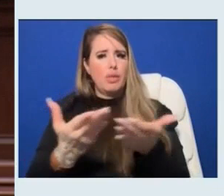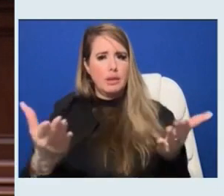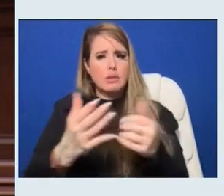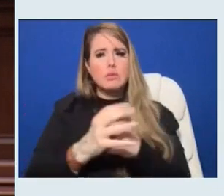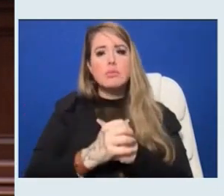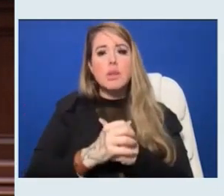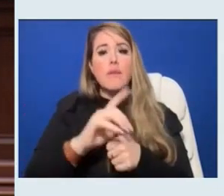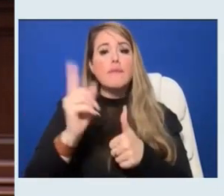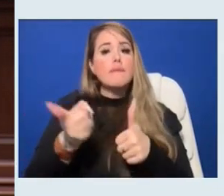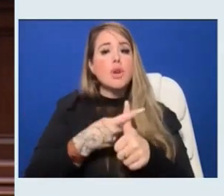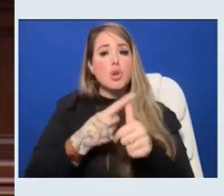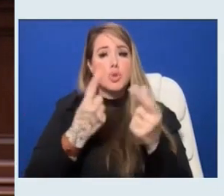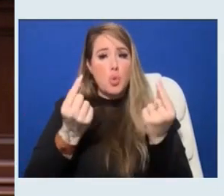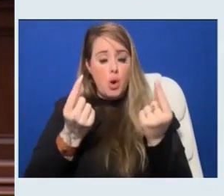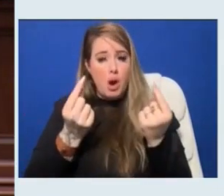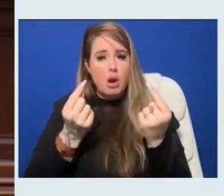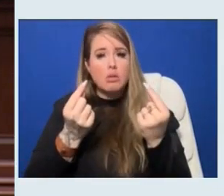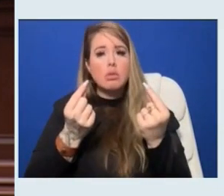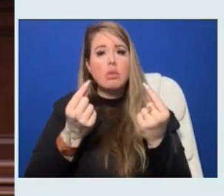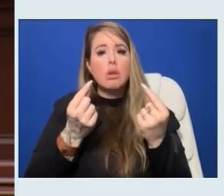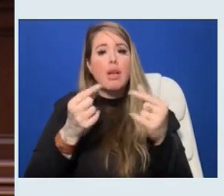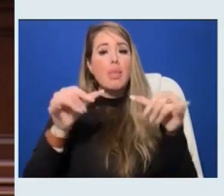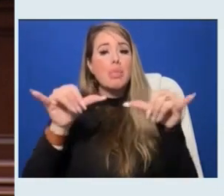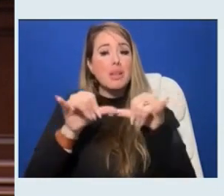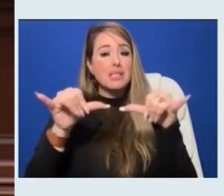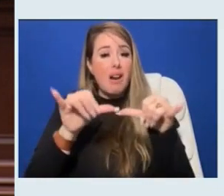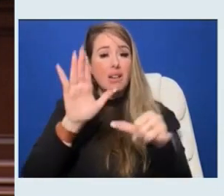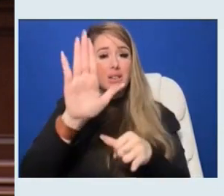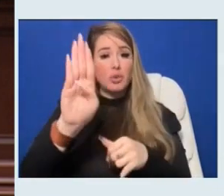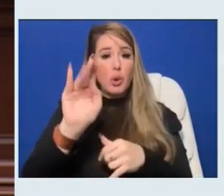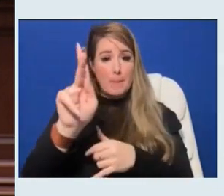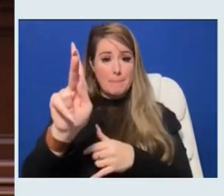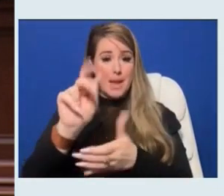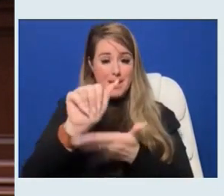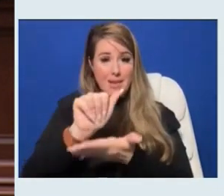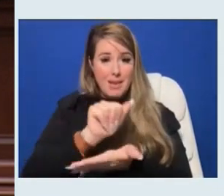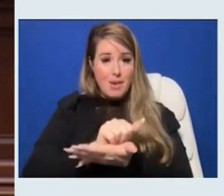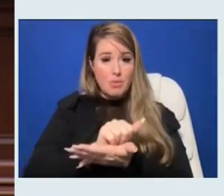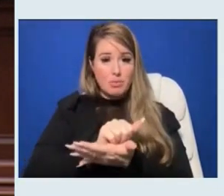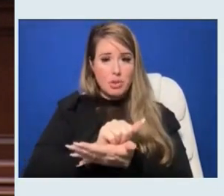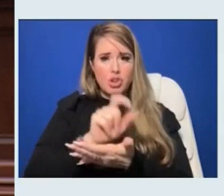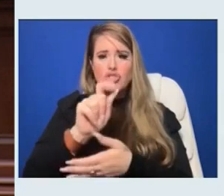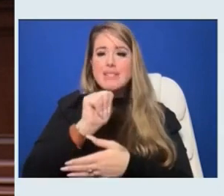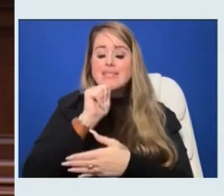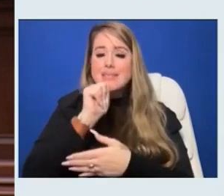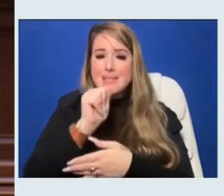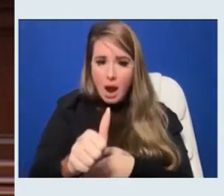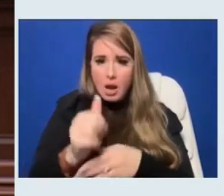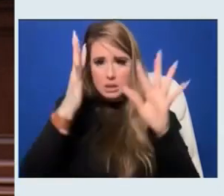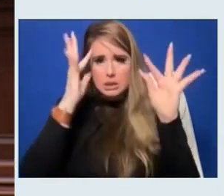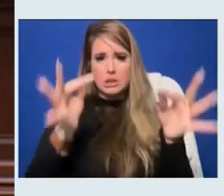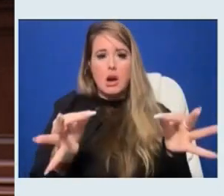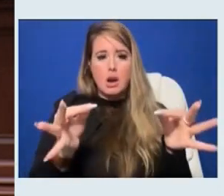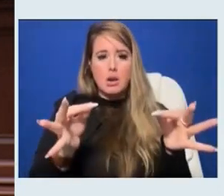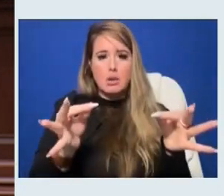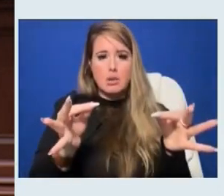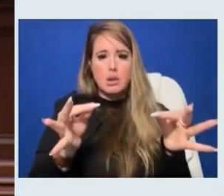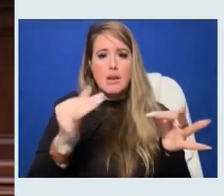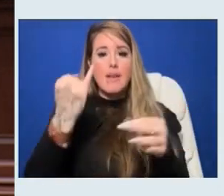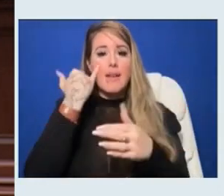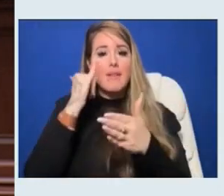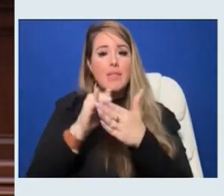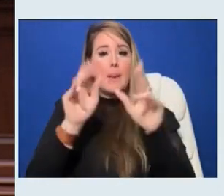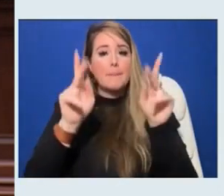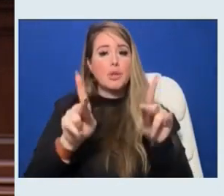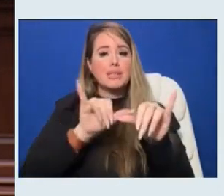First, that the size of someone's bank account should not determine whether or not they sit in